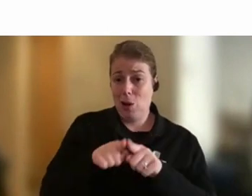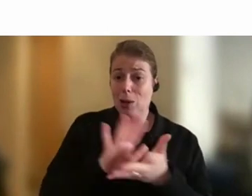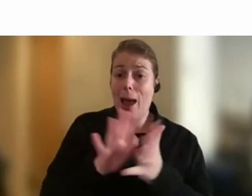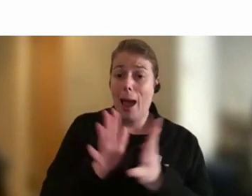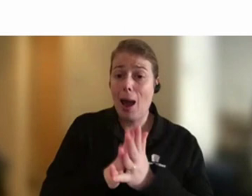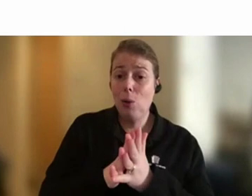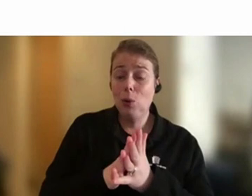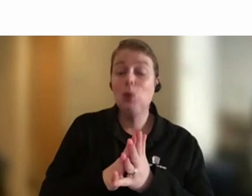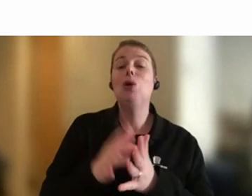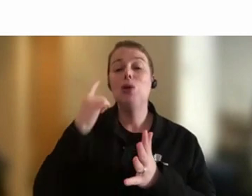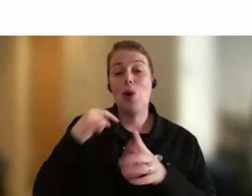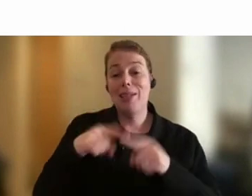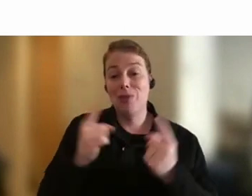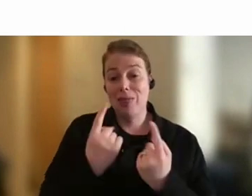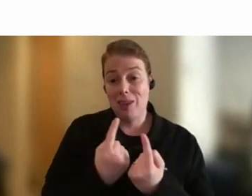Thanks, Helen.